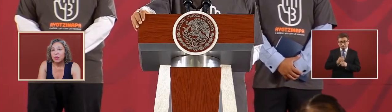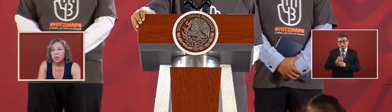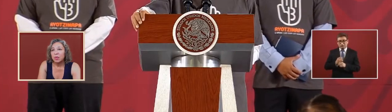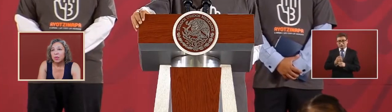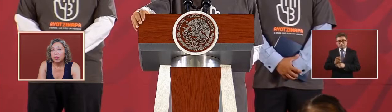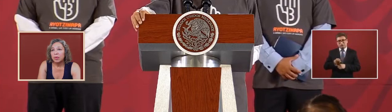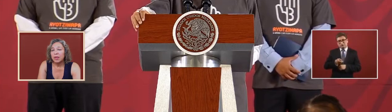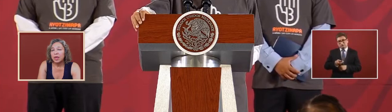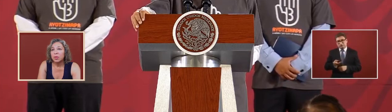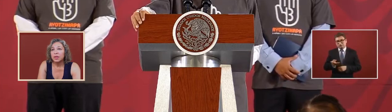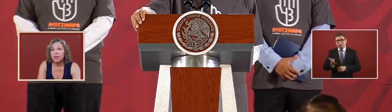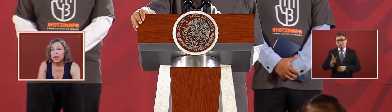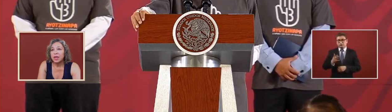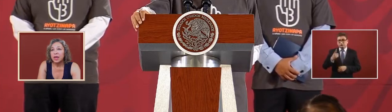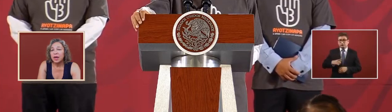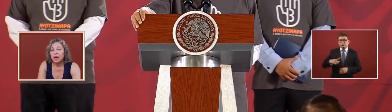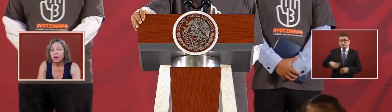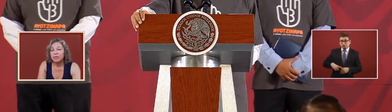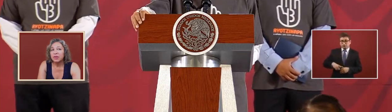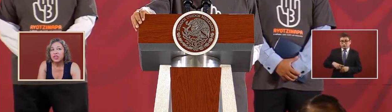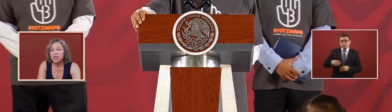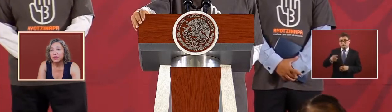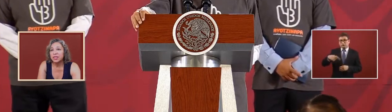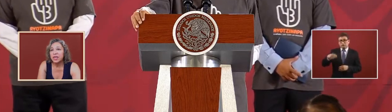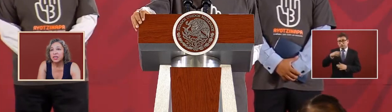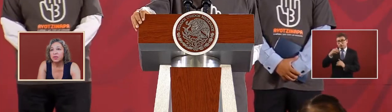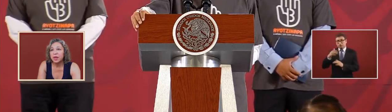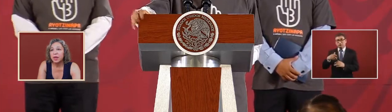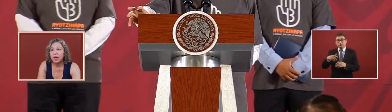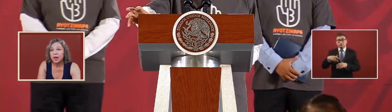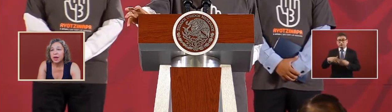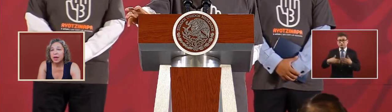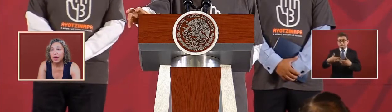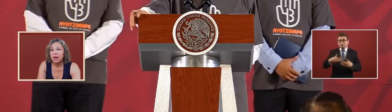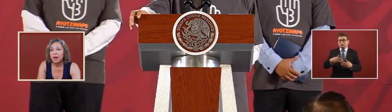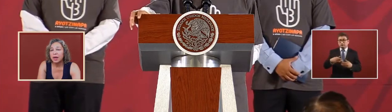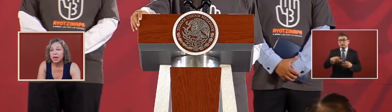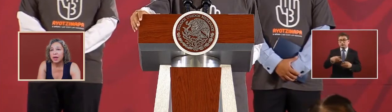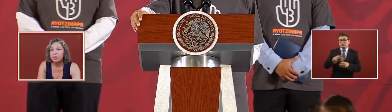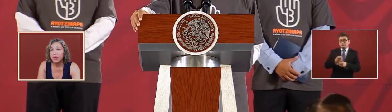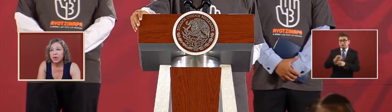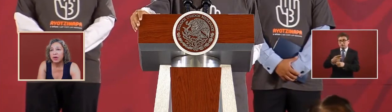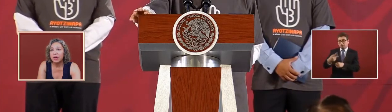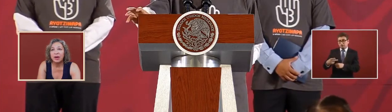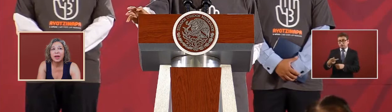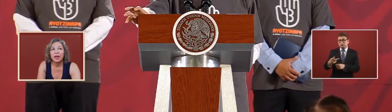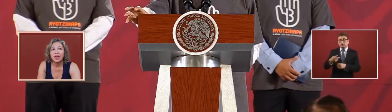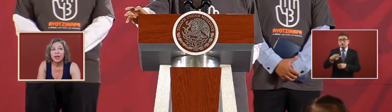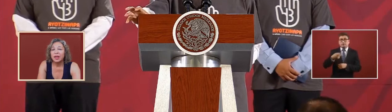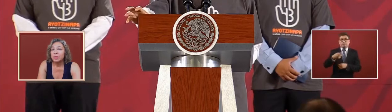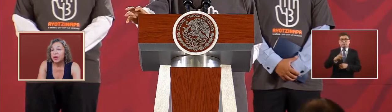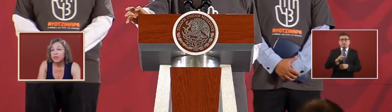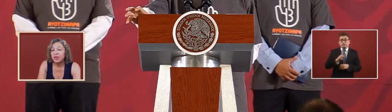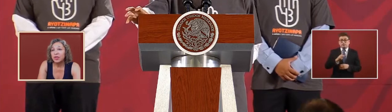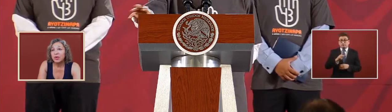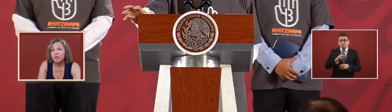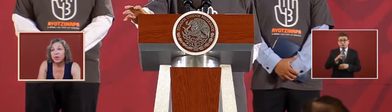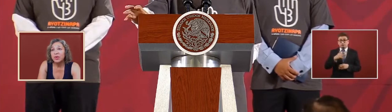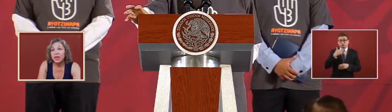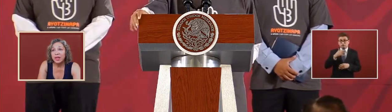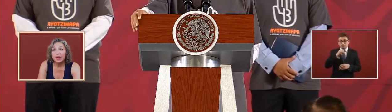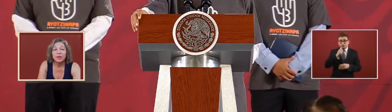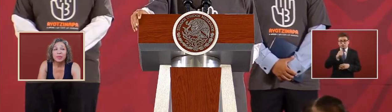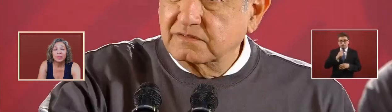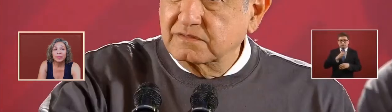they they want the uh version of the state to be emperor but if there's no